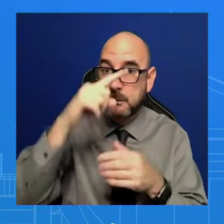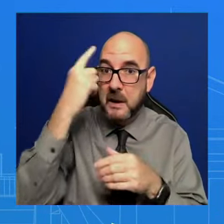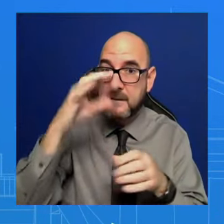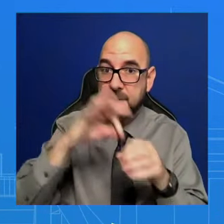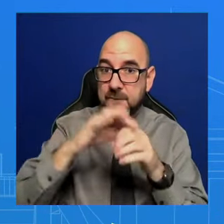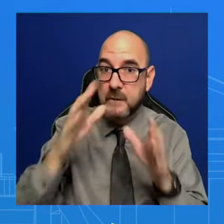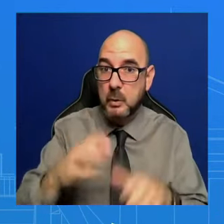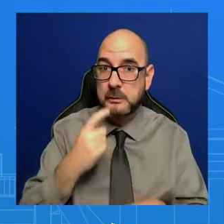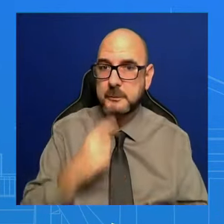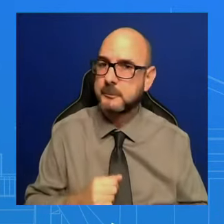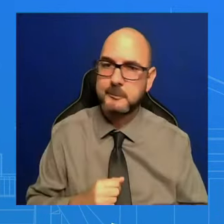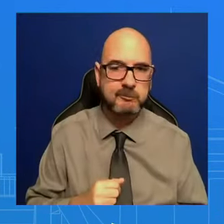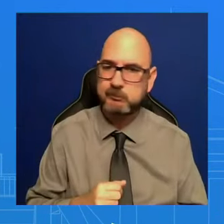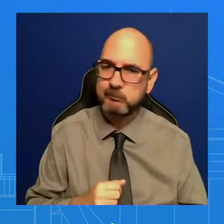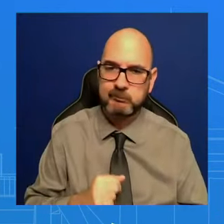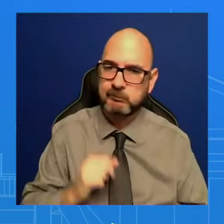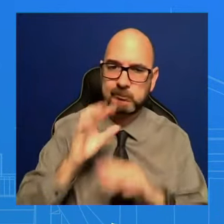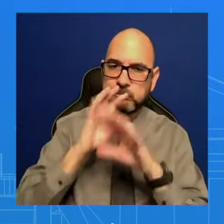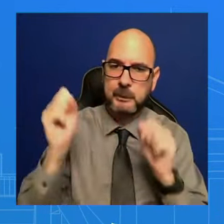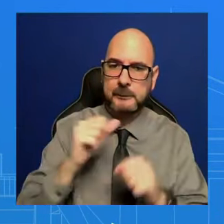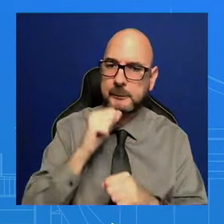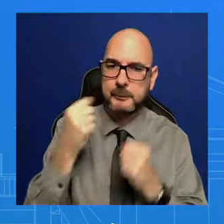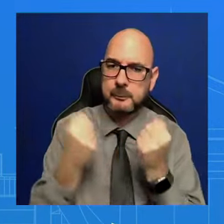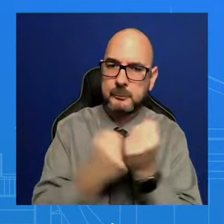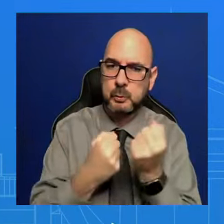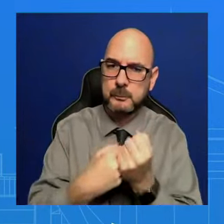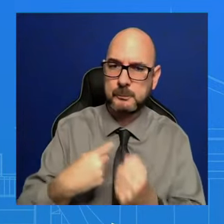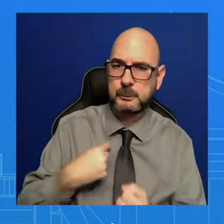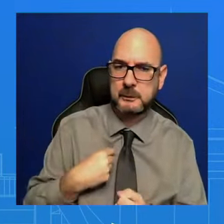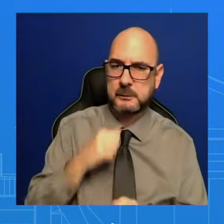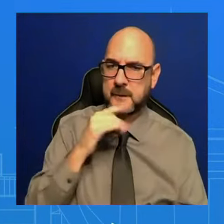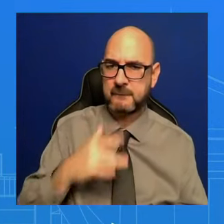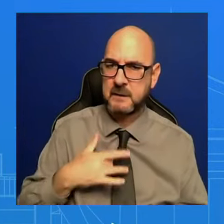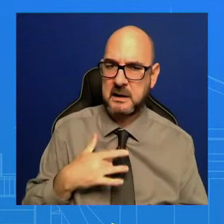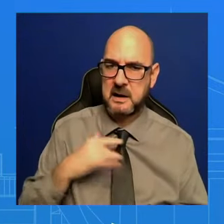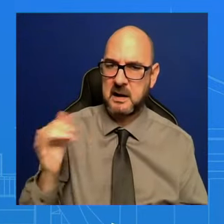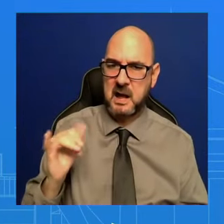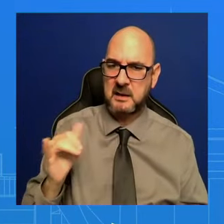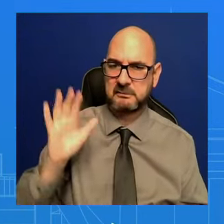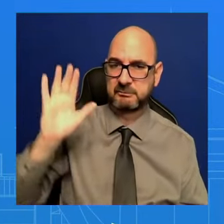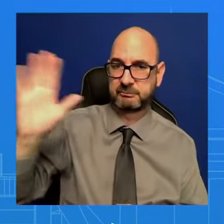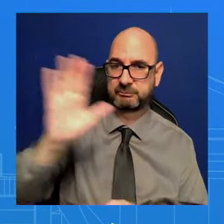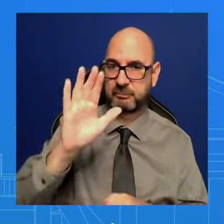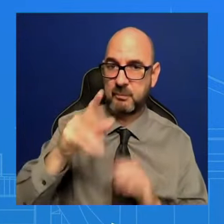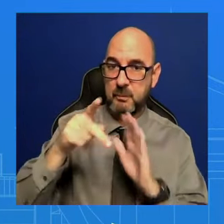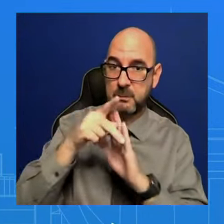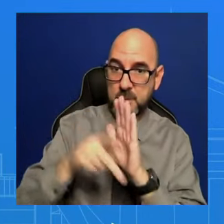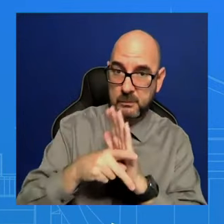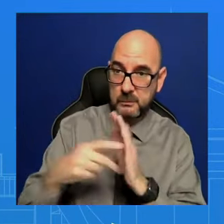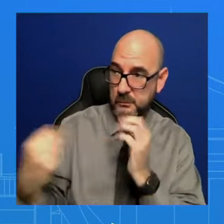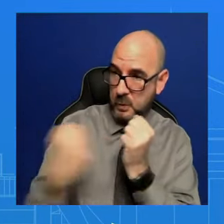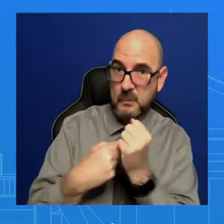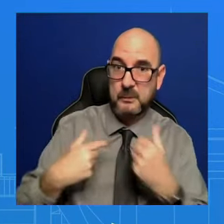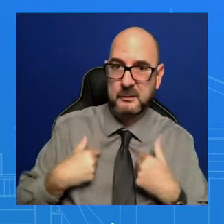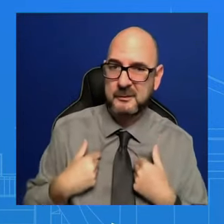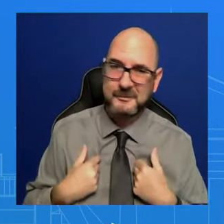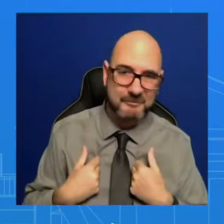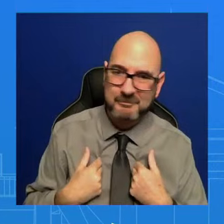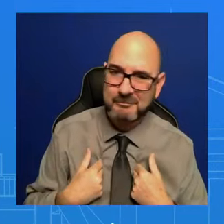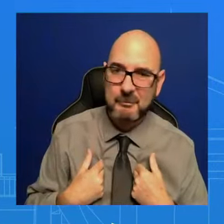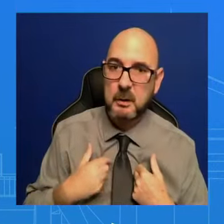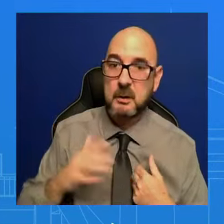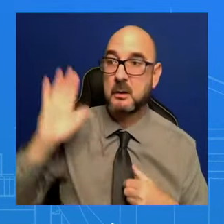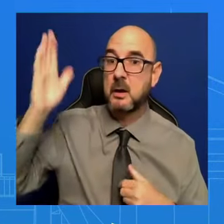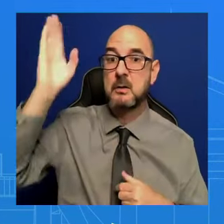or have not felt the impacts of this administration's policies. How much of this speech does the President see as an opportunity to